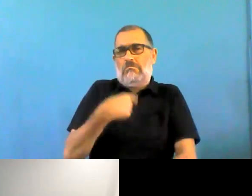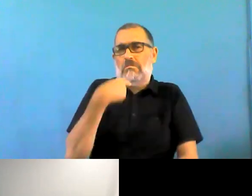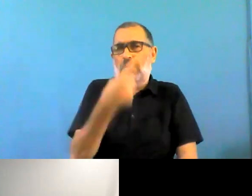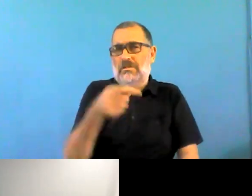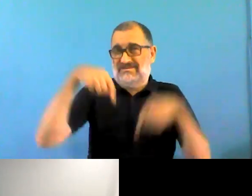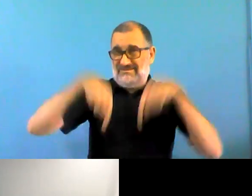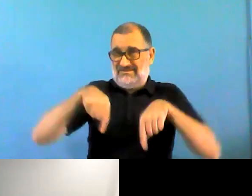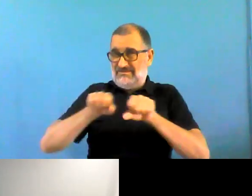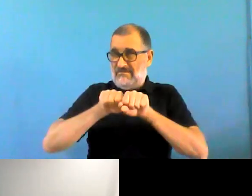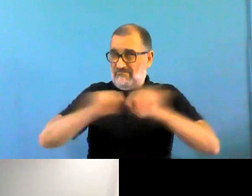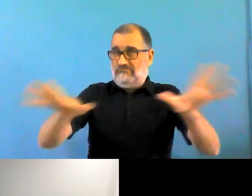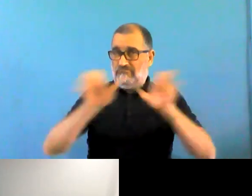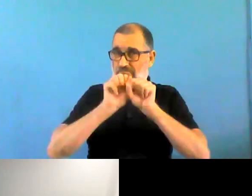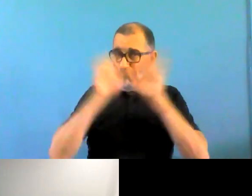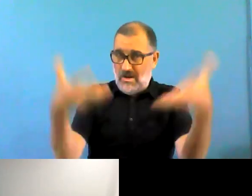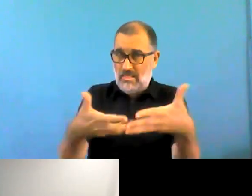pandemic